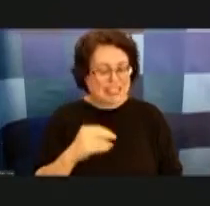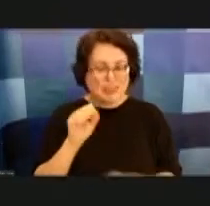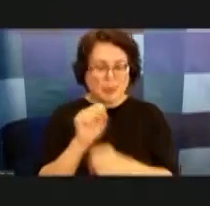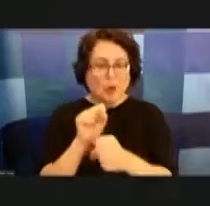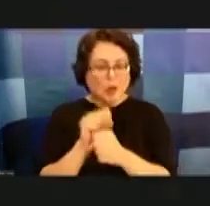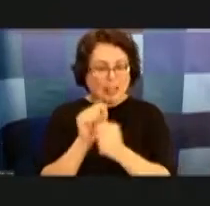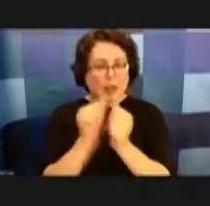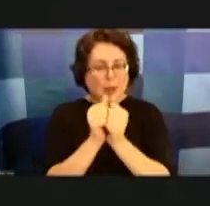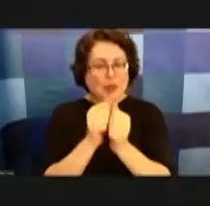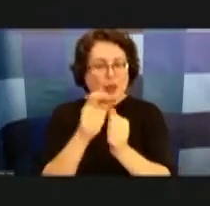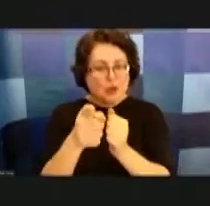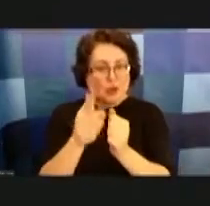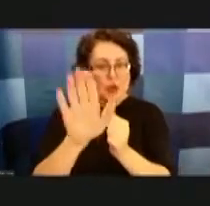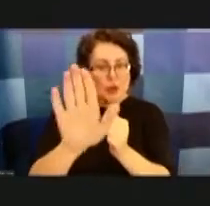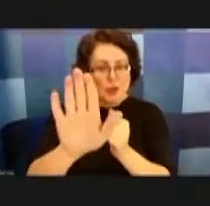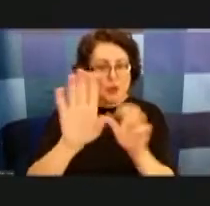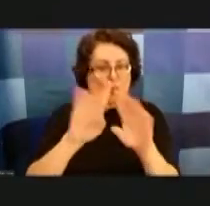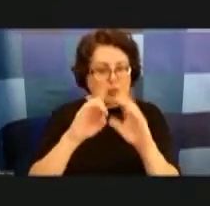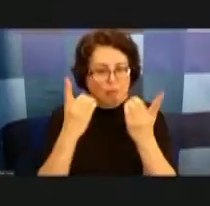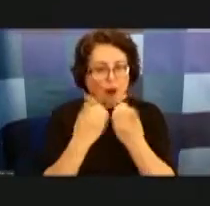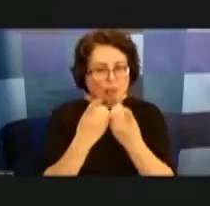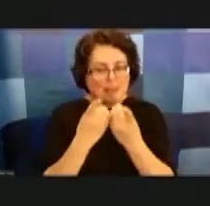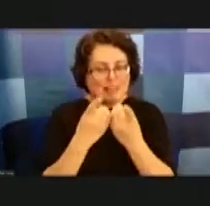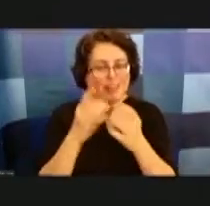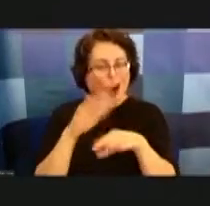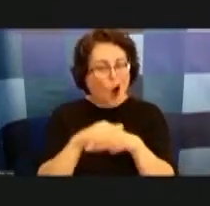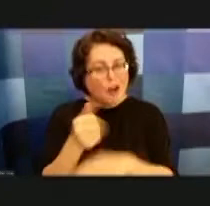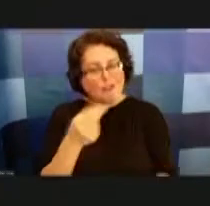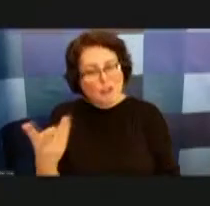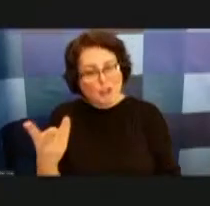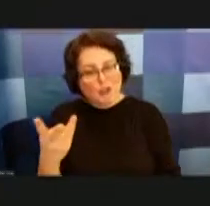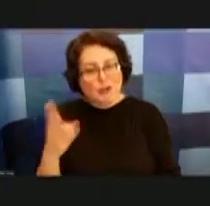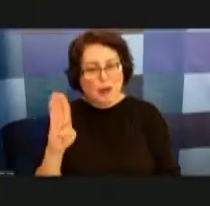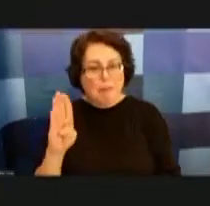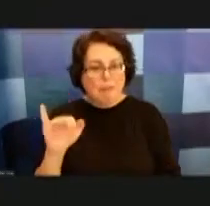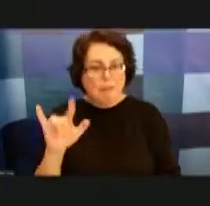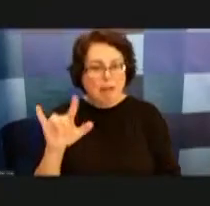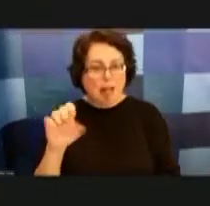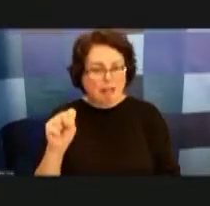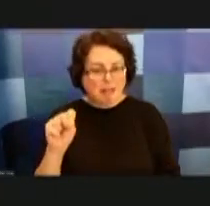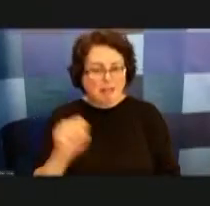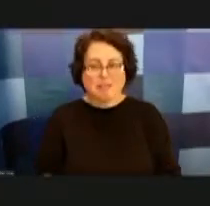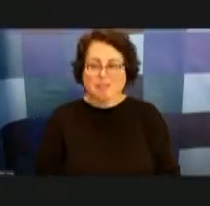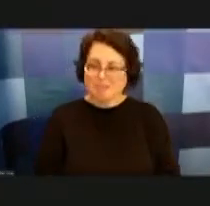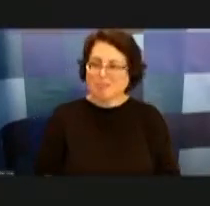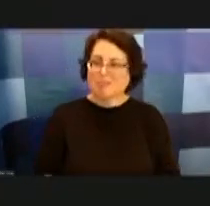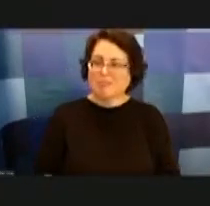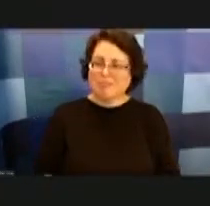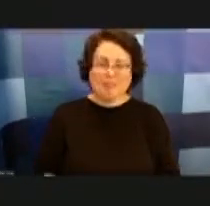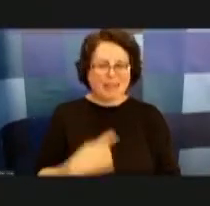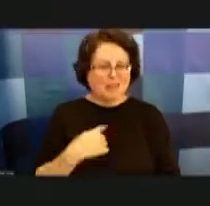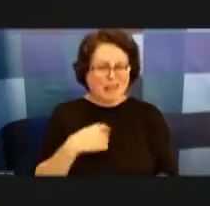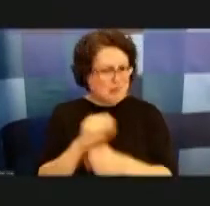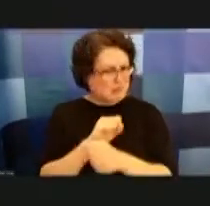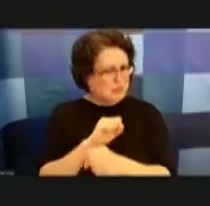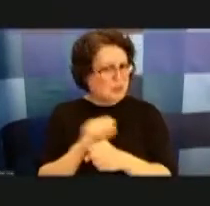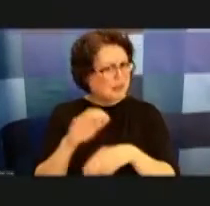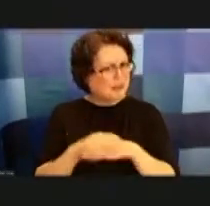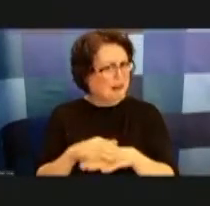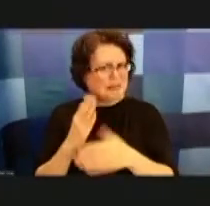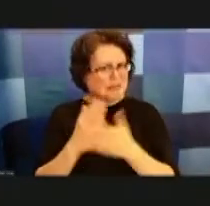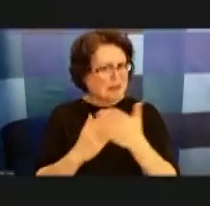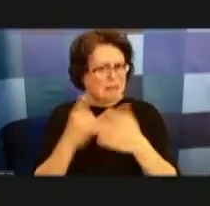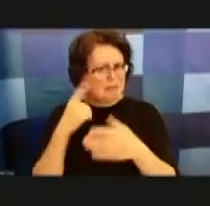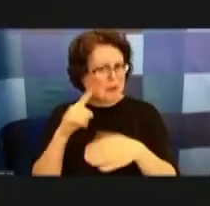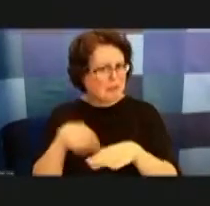department especially on a couple bills that um you know i've been one i was working on for a while and then the other one i